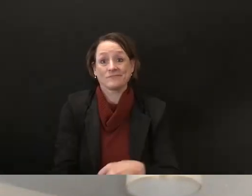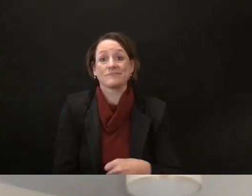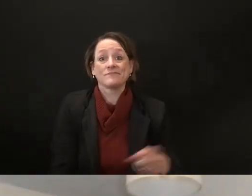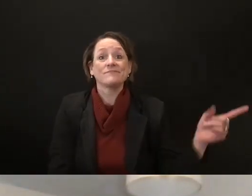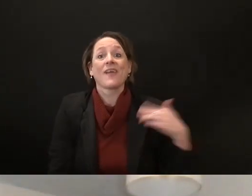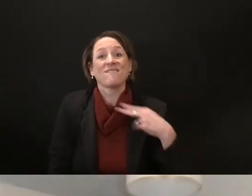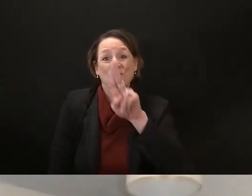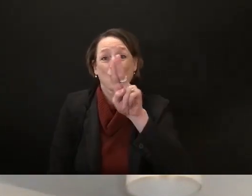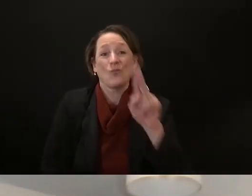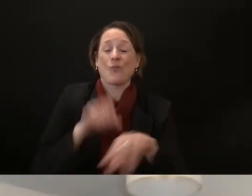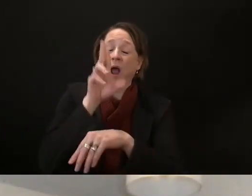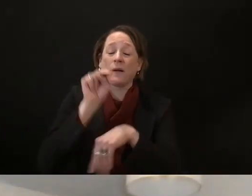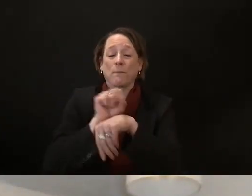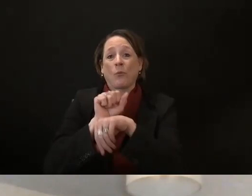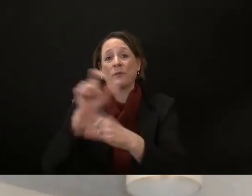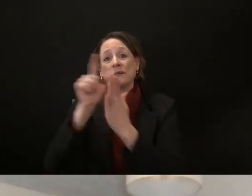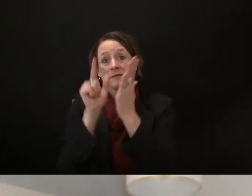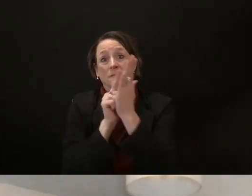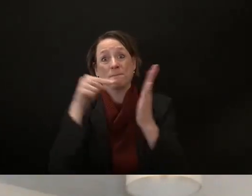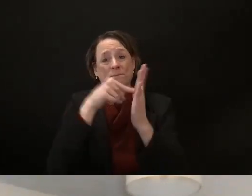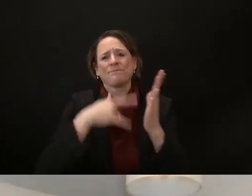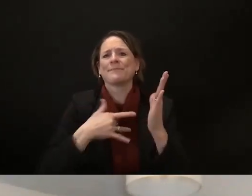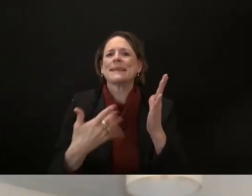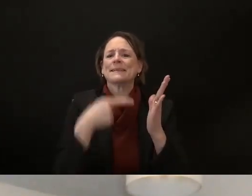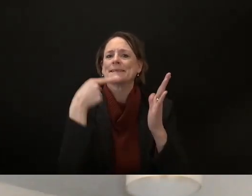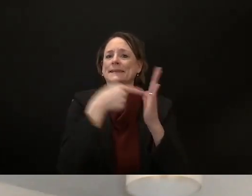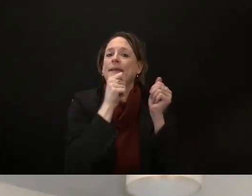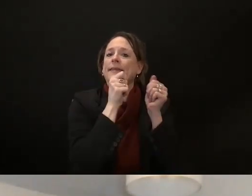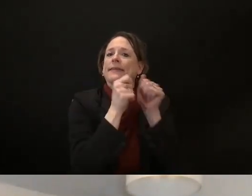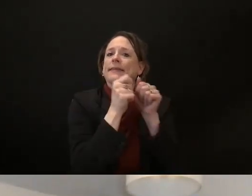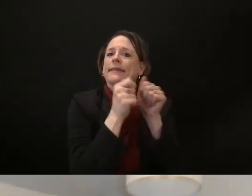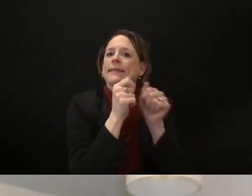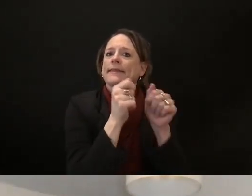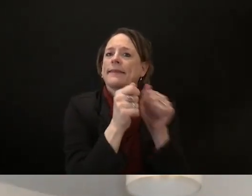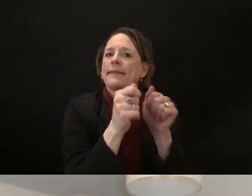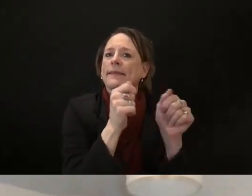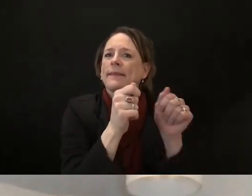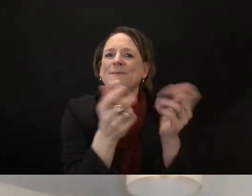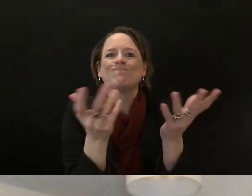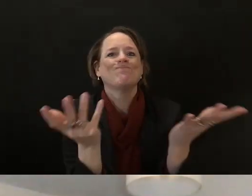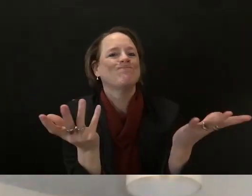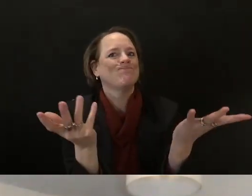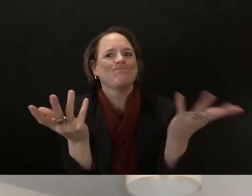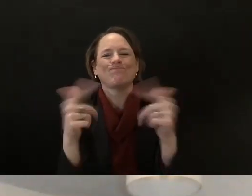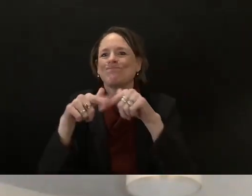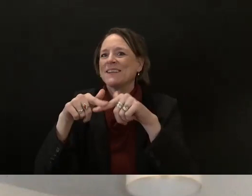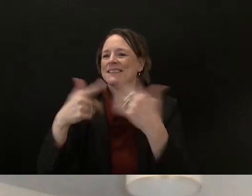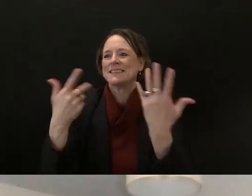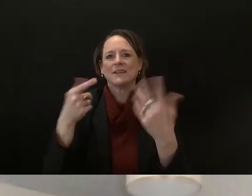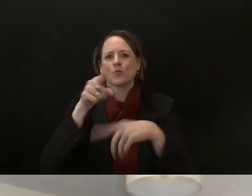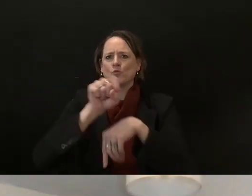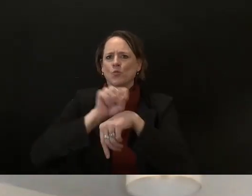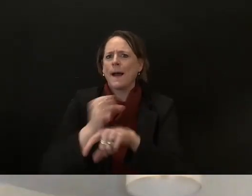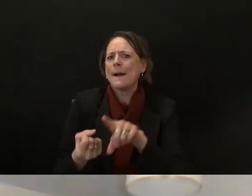you know regarding how many how long you've worked um they went on kind of what i wanted to call witch hunts um they